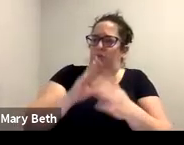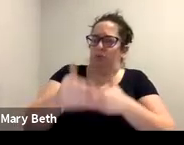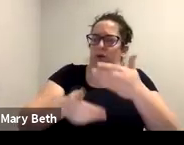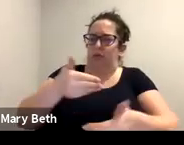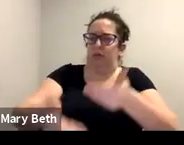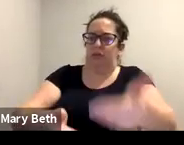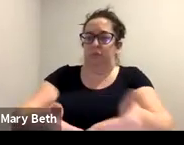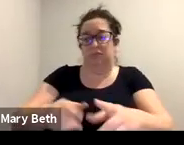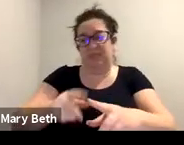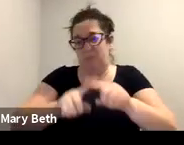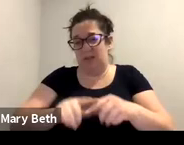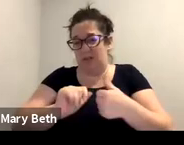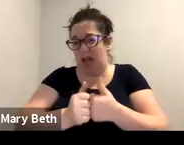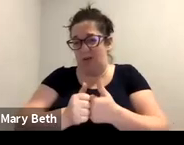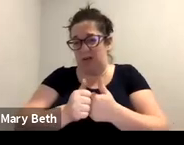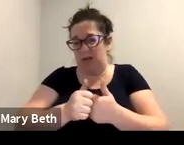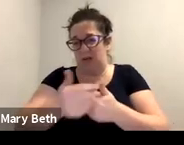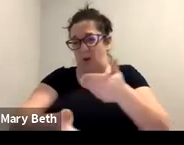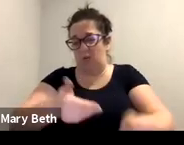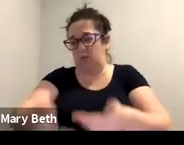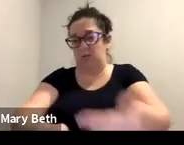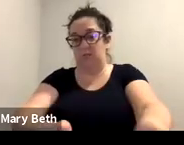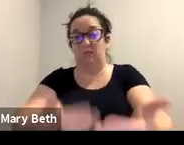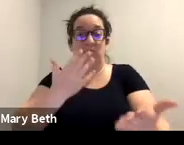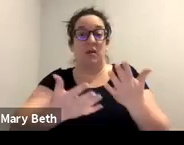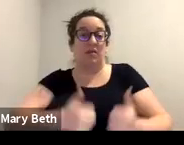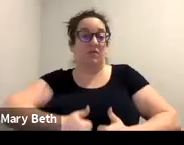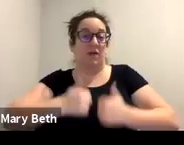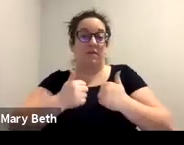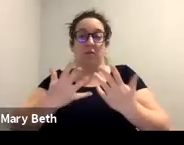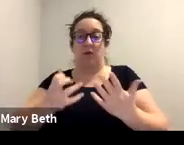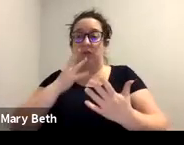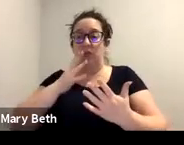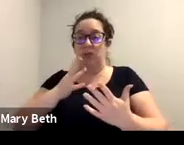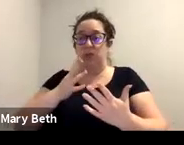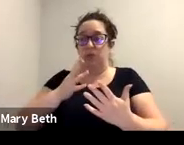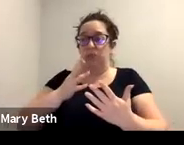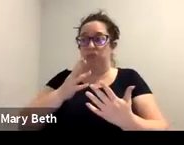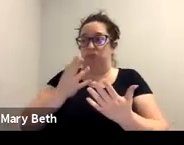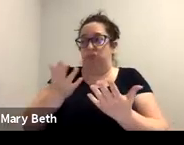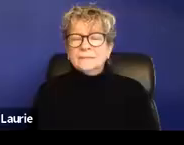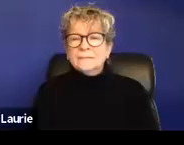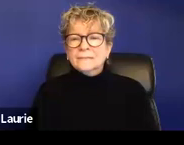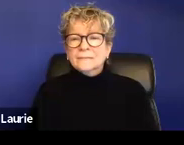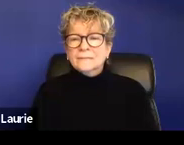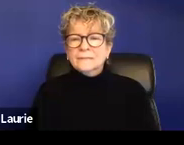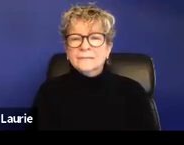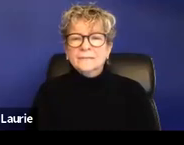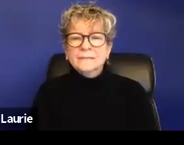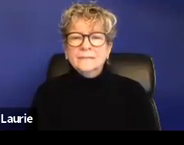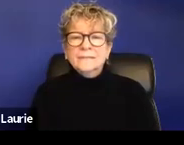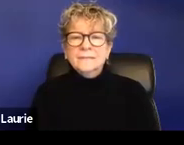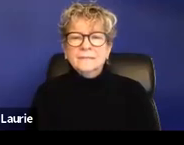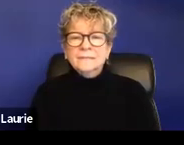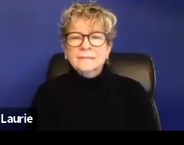wants to pursue anything off campus. So let's say they have the campus hearing and then they don't, they